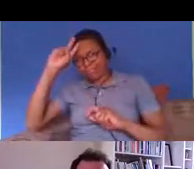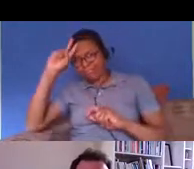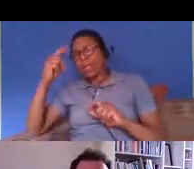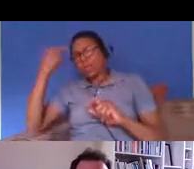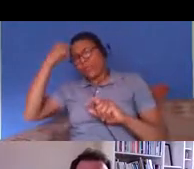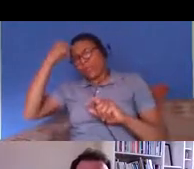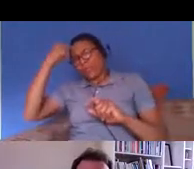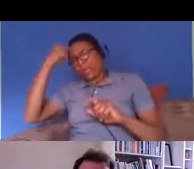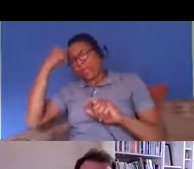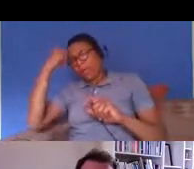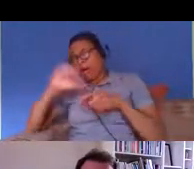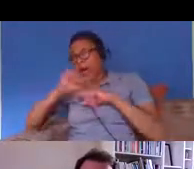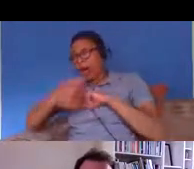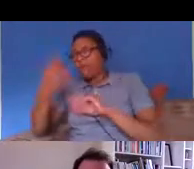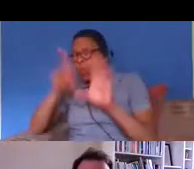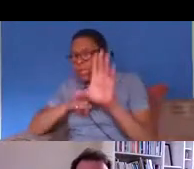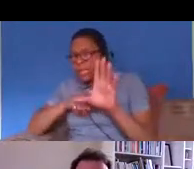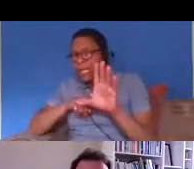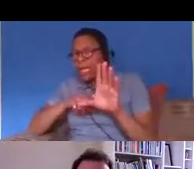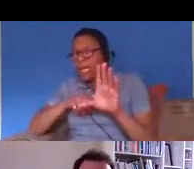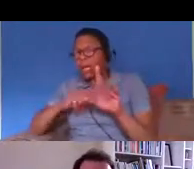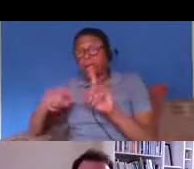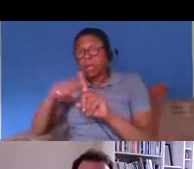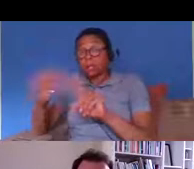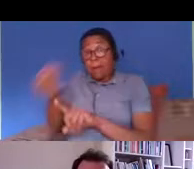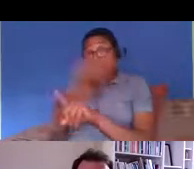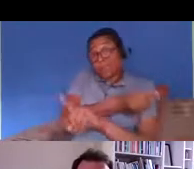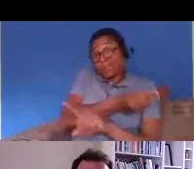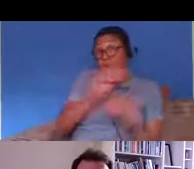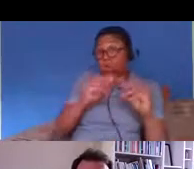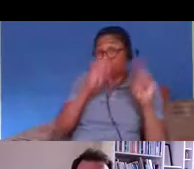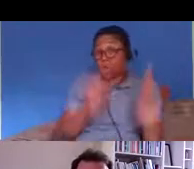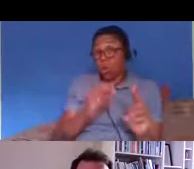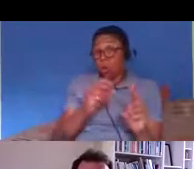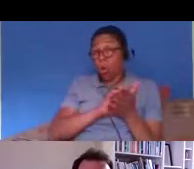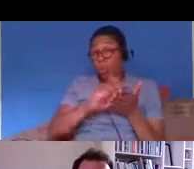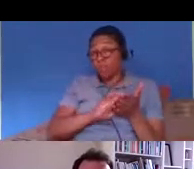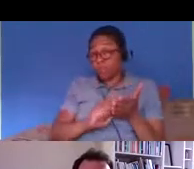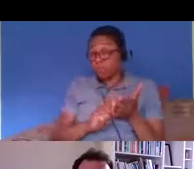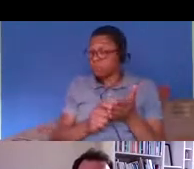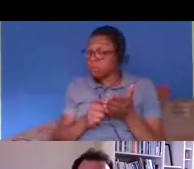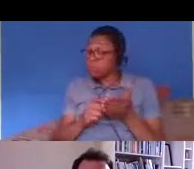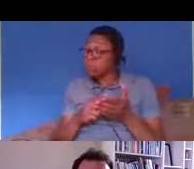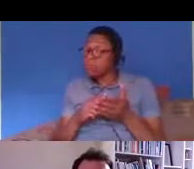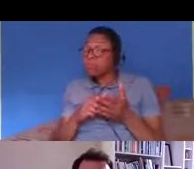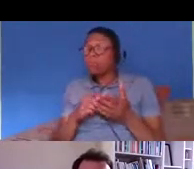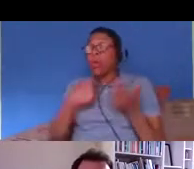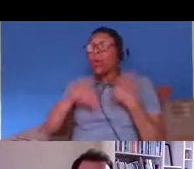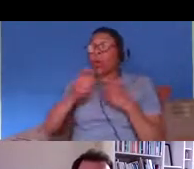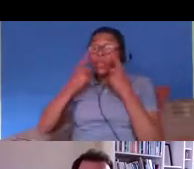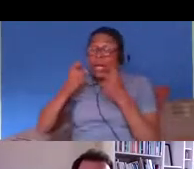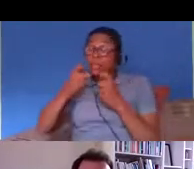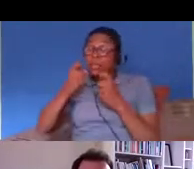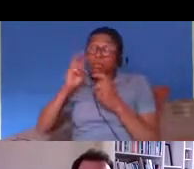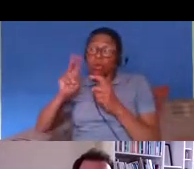that nationality data and in fact passing it on to the home office the freedom of information records showed that they were passing on nationality information to the home office about